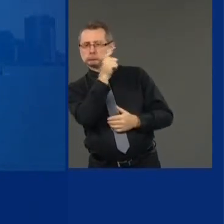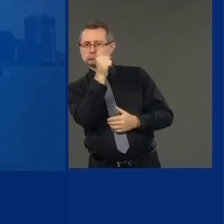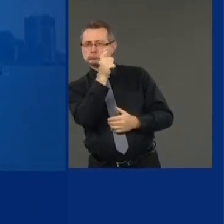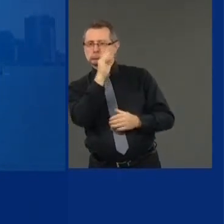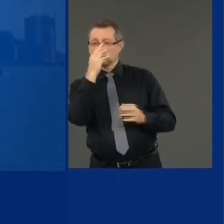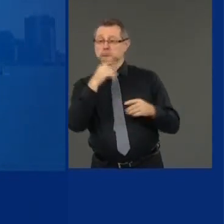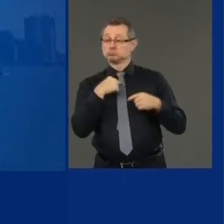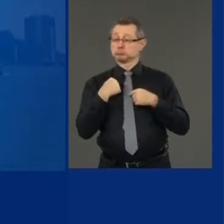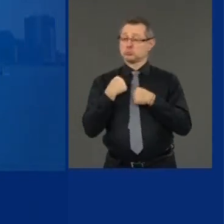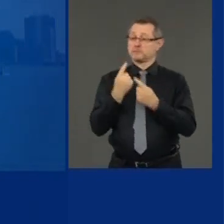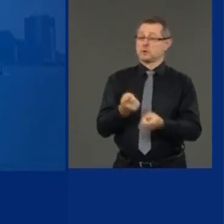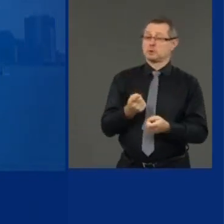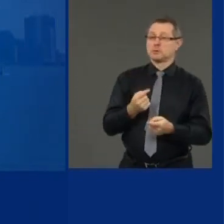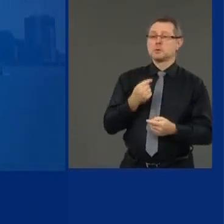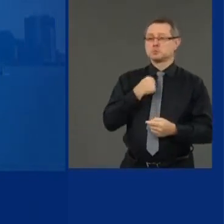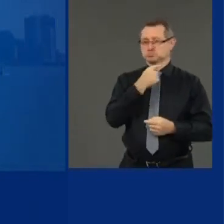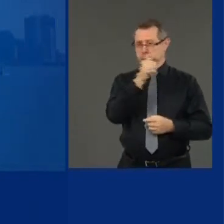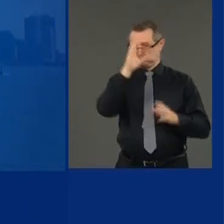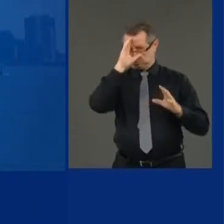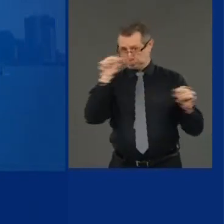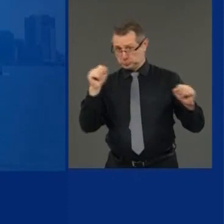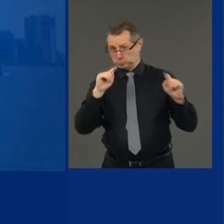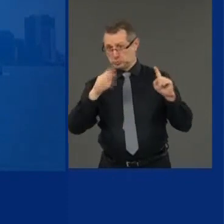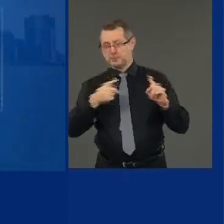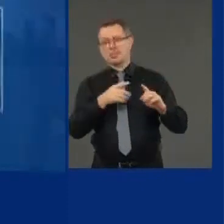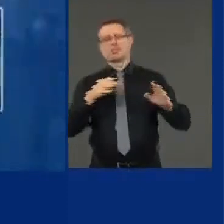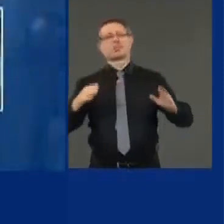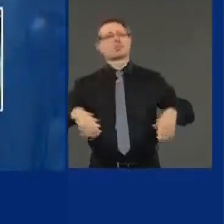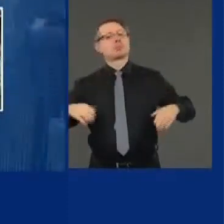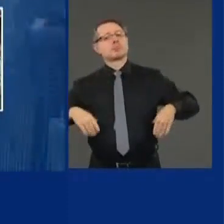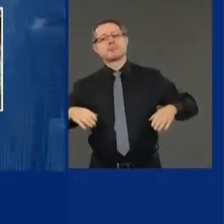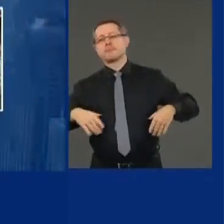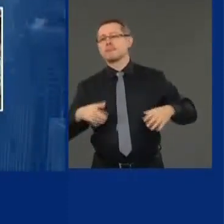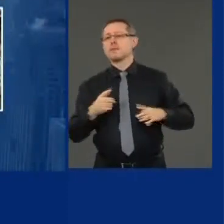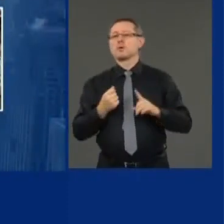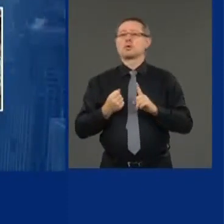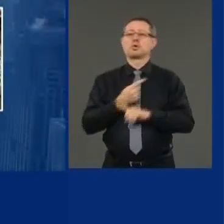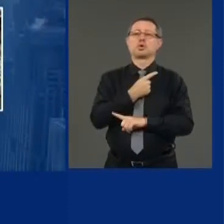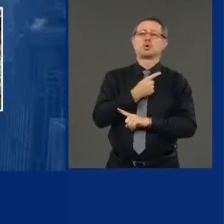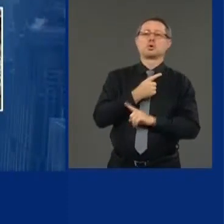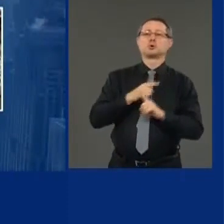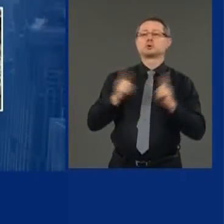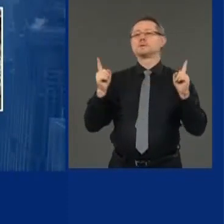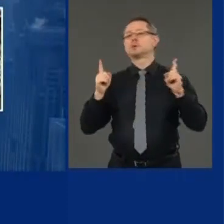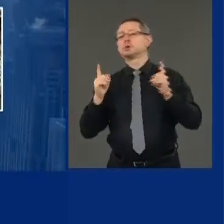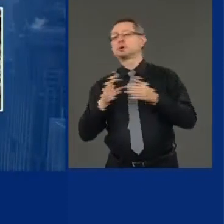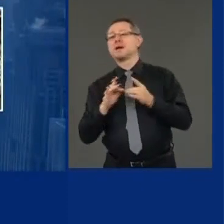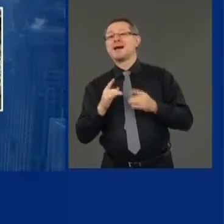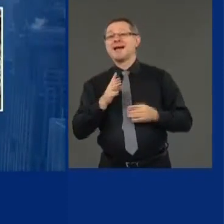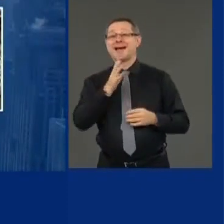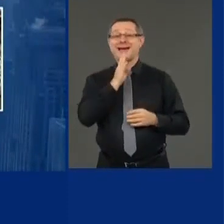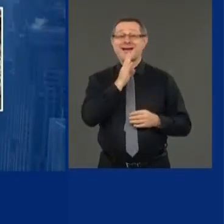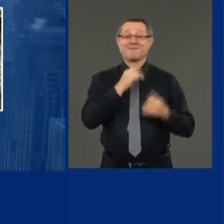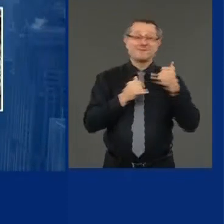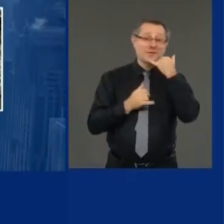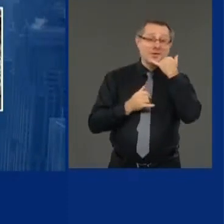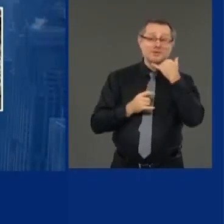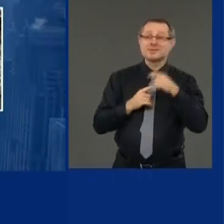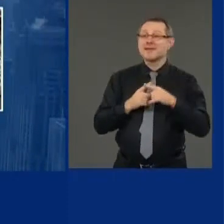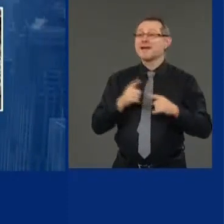the president has not said anything different than we had on the conversation. In the meantime, New York City